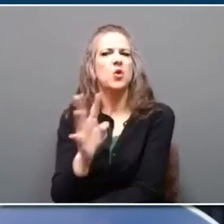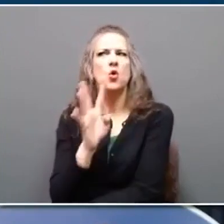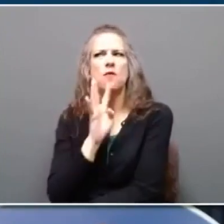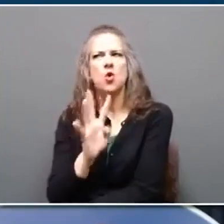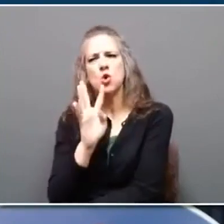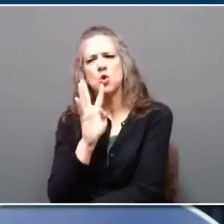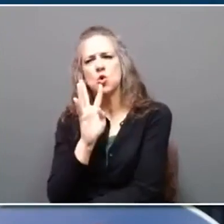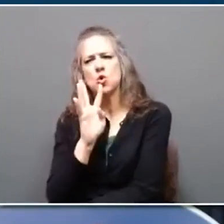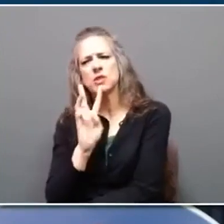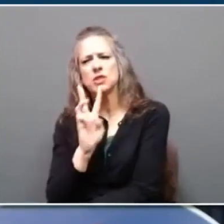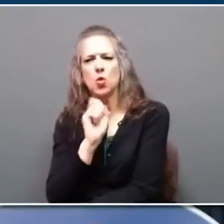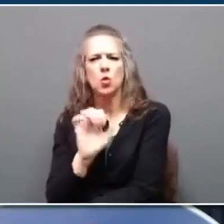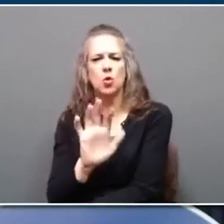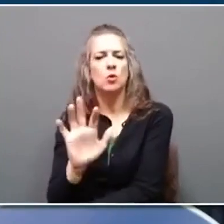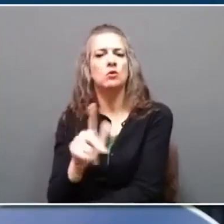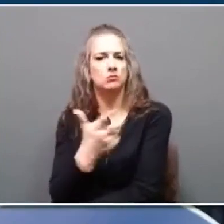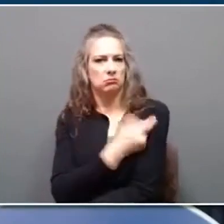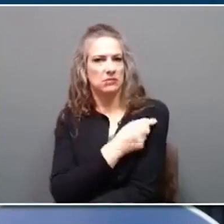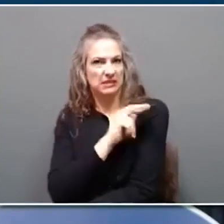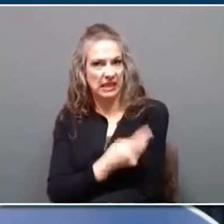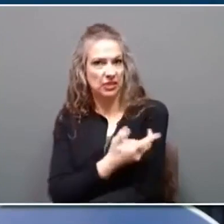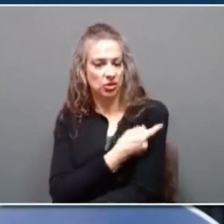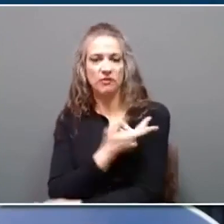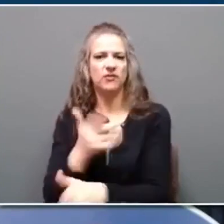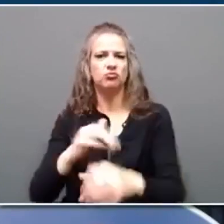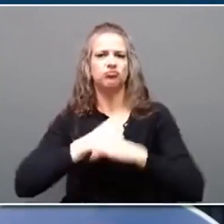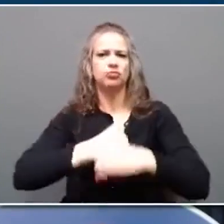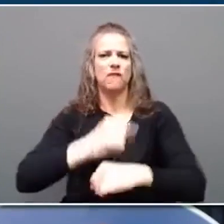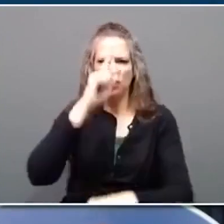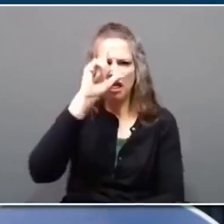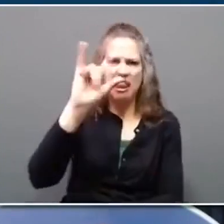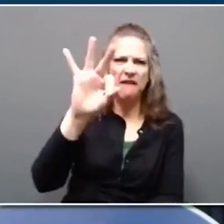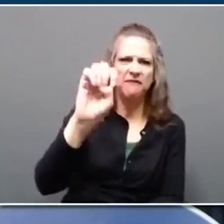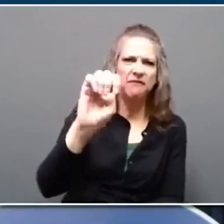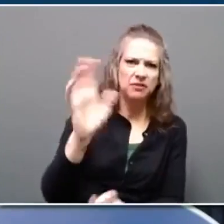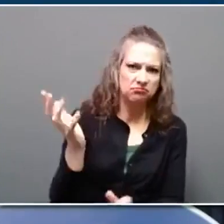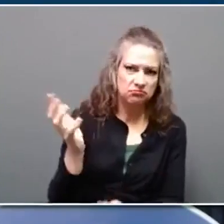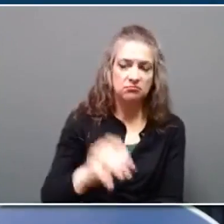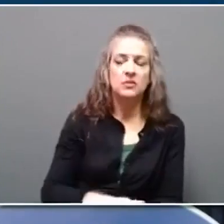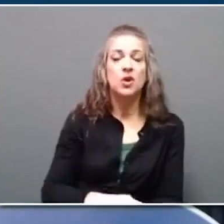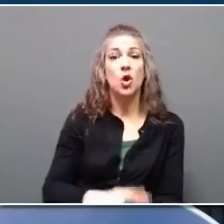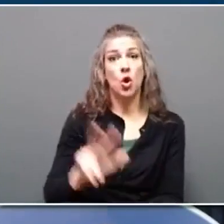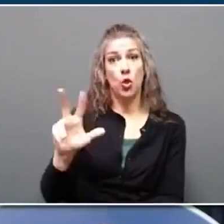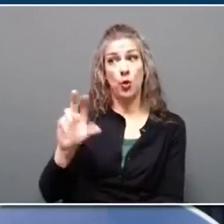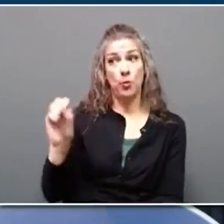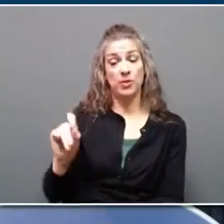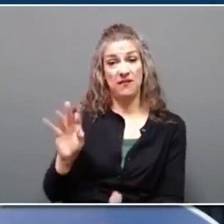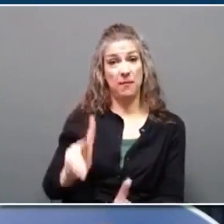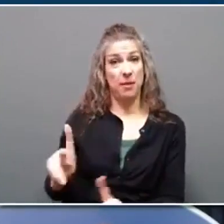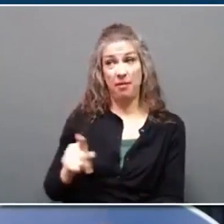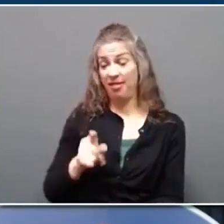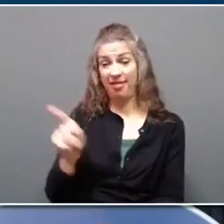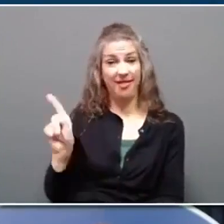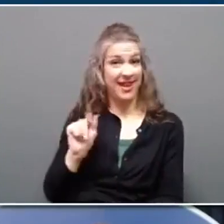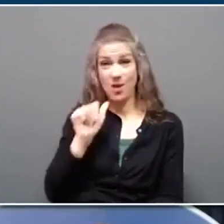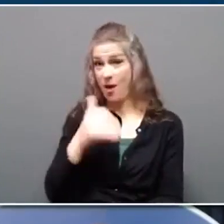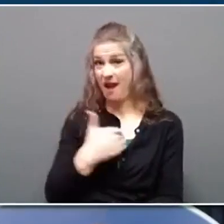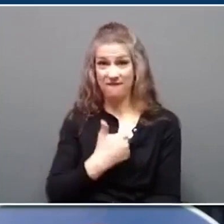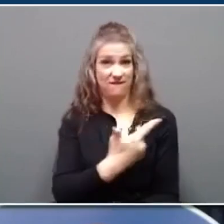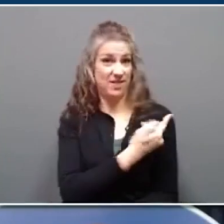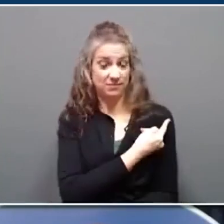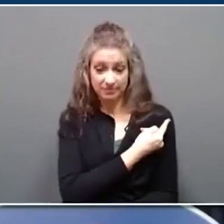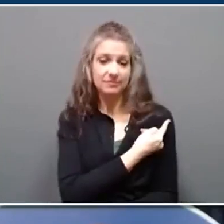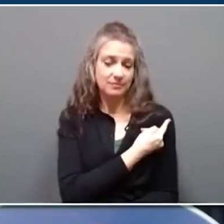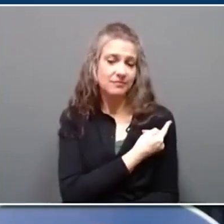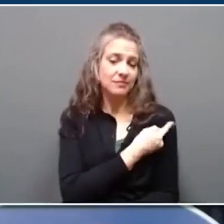you are protected for life. If you're one of the unlucky 3% who is not fully protected, you almost certainly will have a much more